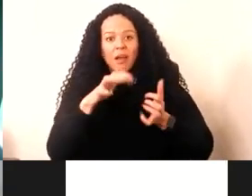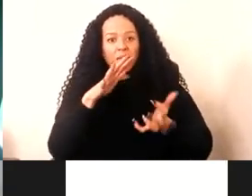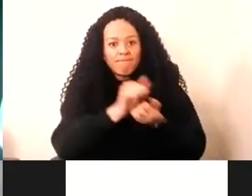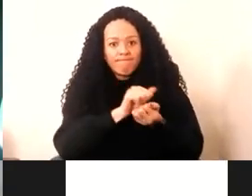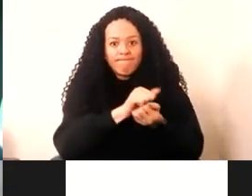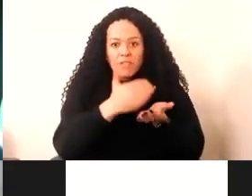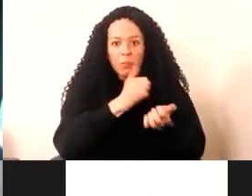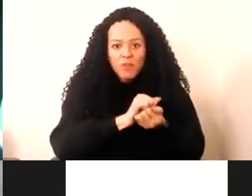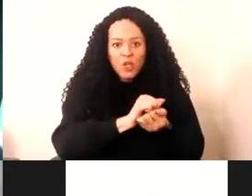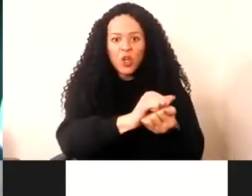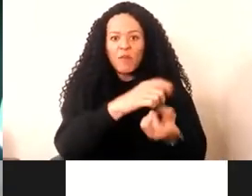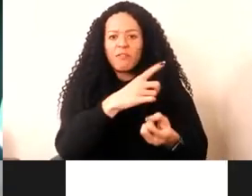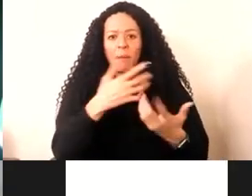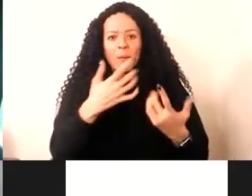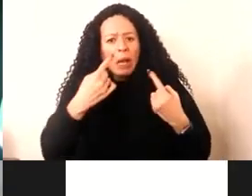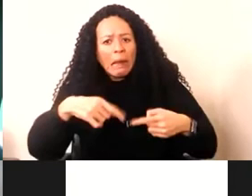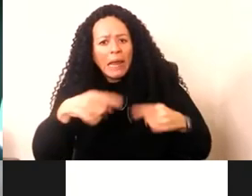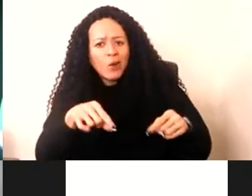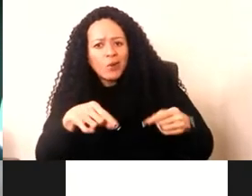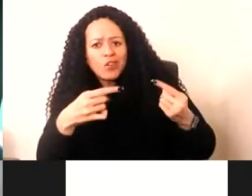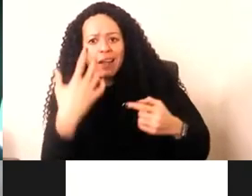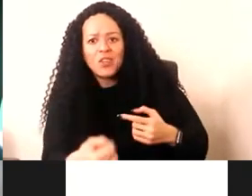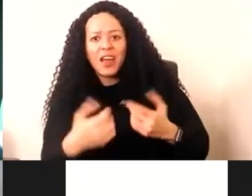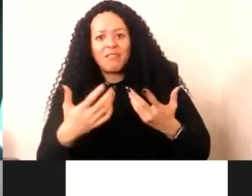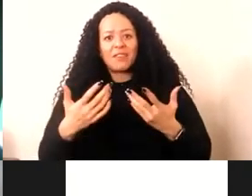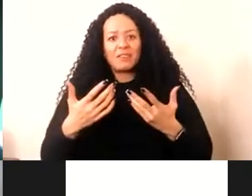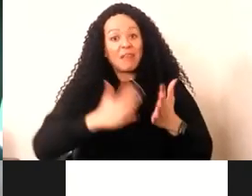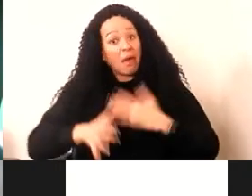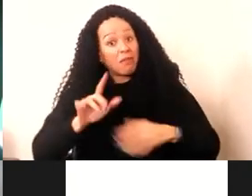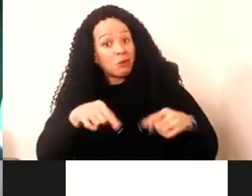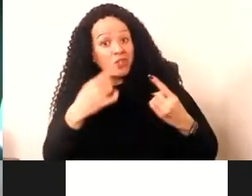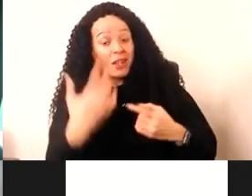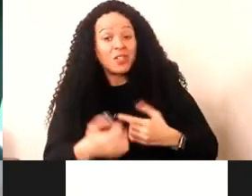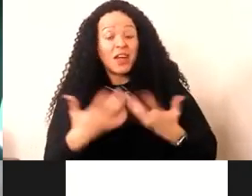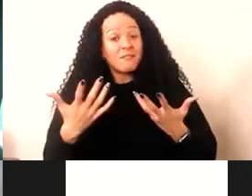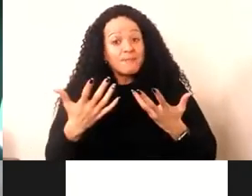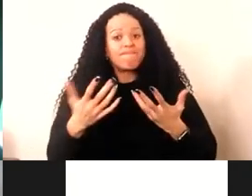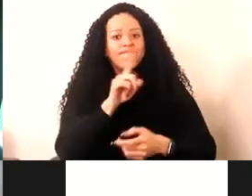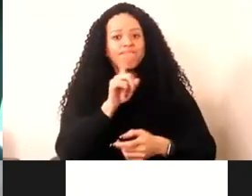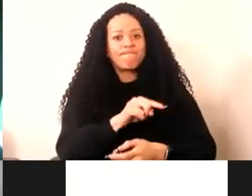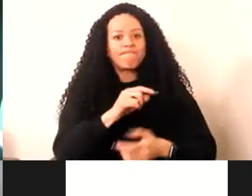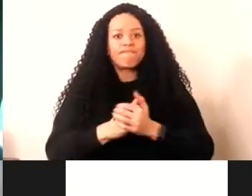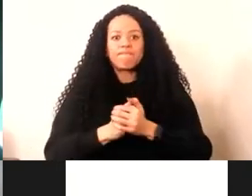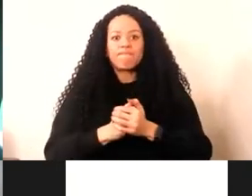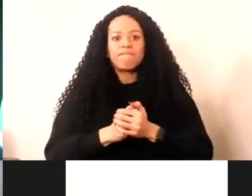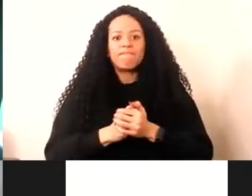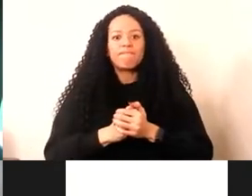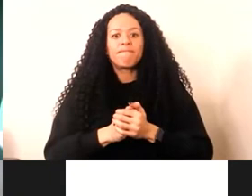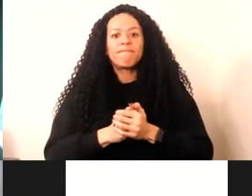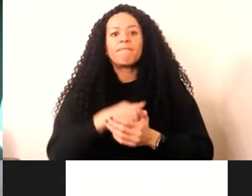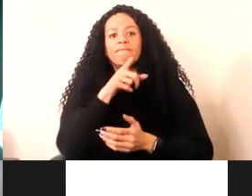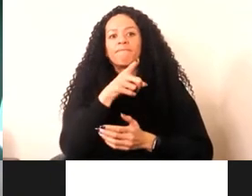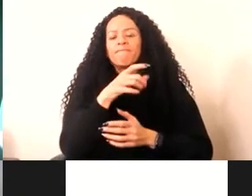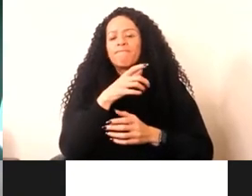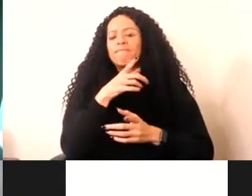but for video for digital culture more more widely? Yeah, it's definitely something we confront quite a bit in the report